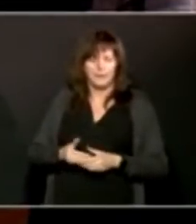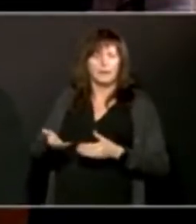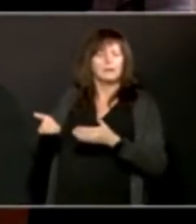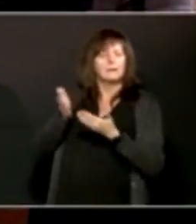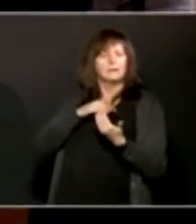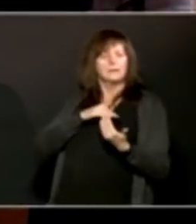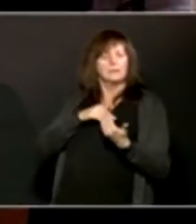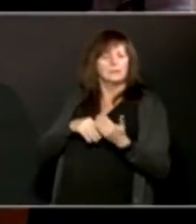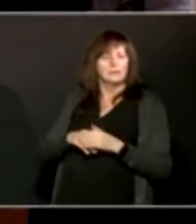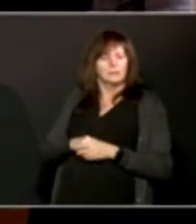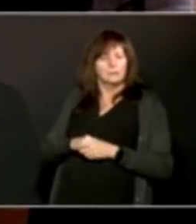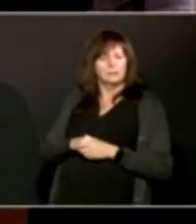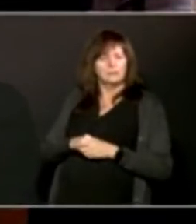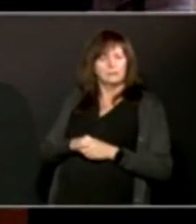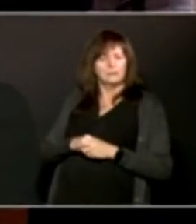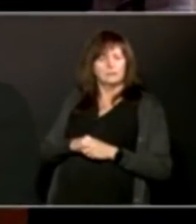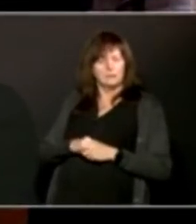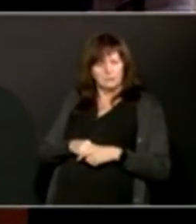Jeff, please go ahead.